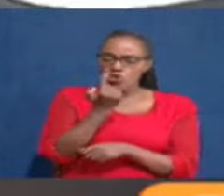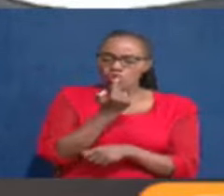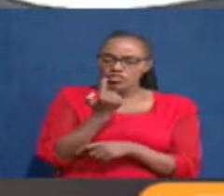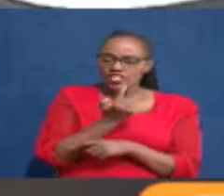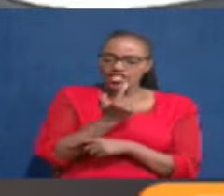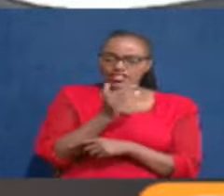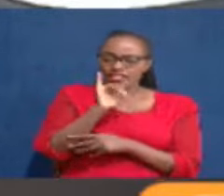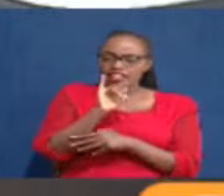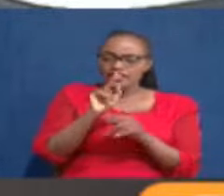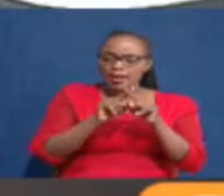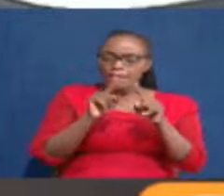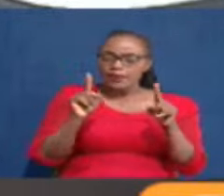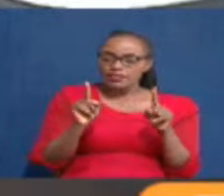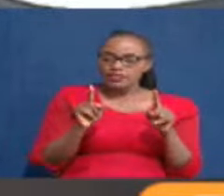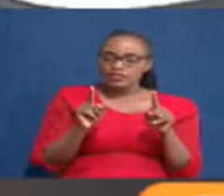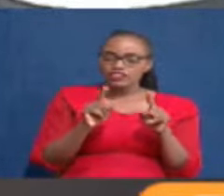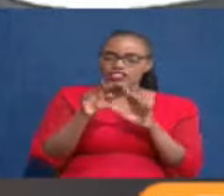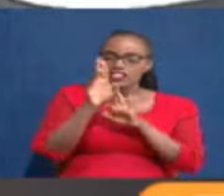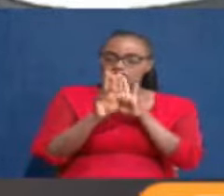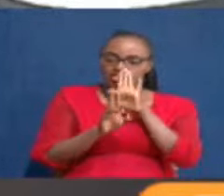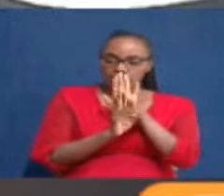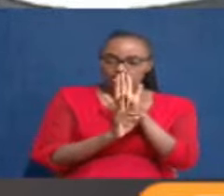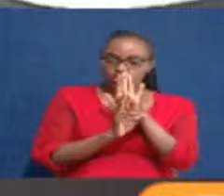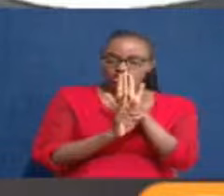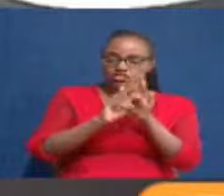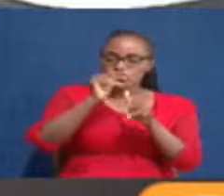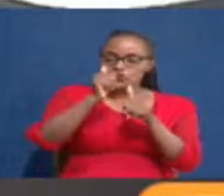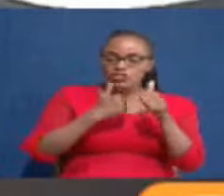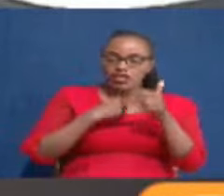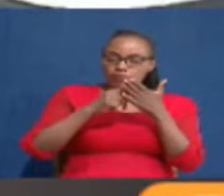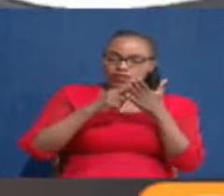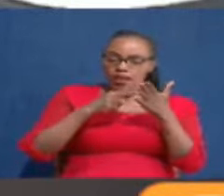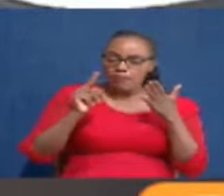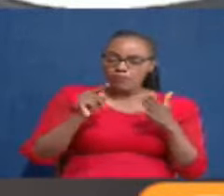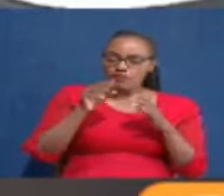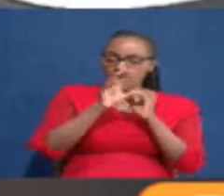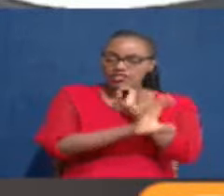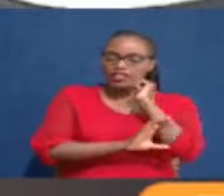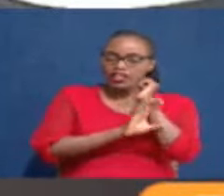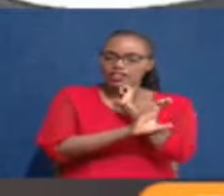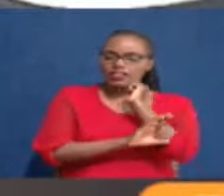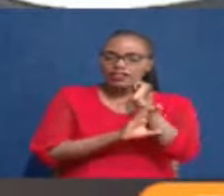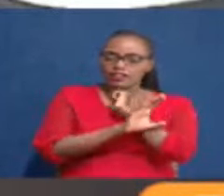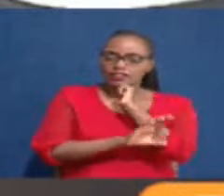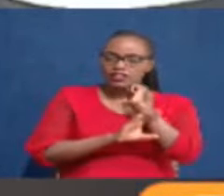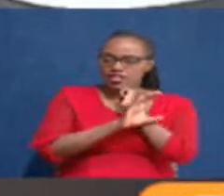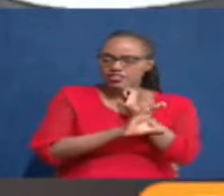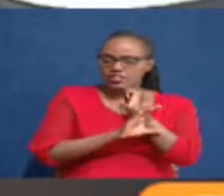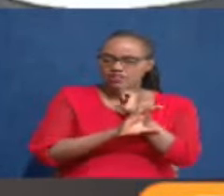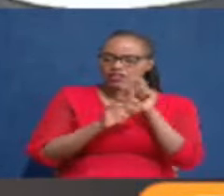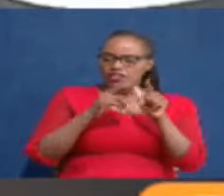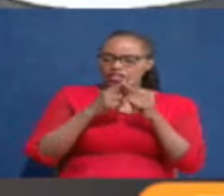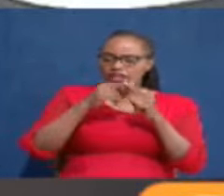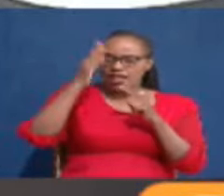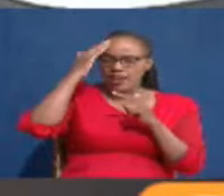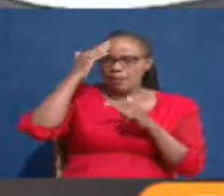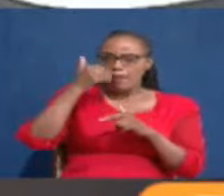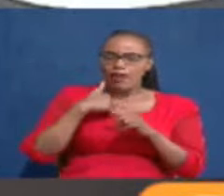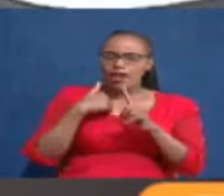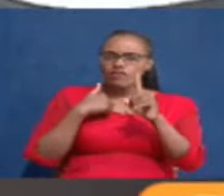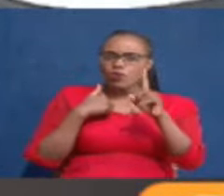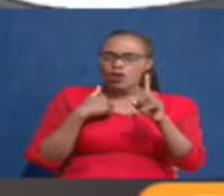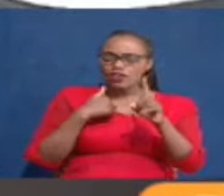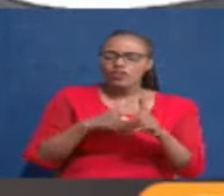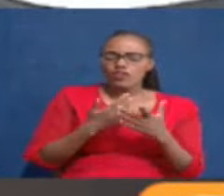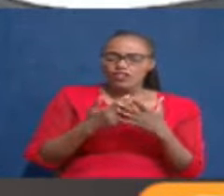it is also with you know regulations that are passed in this country for instance there was the one on the